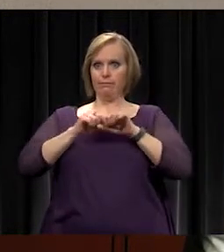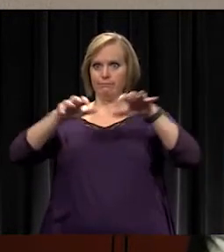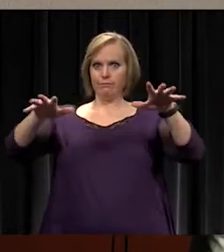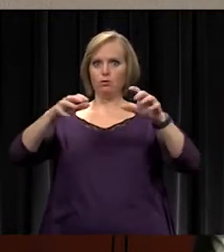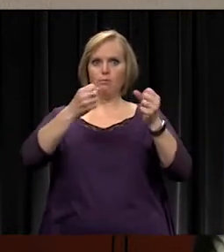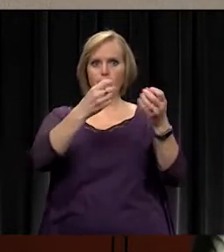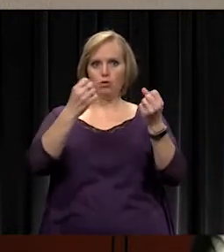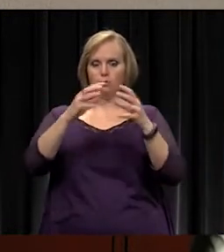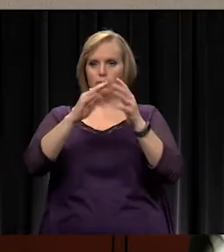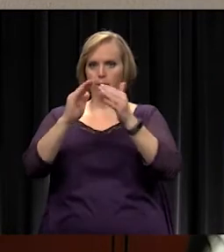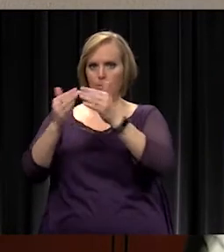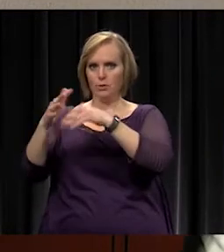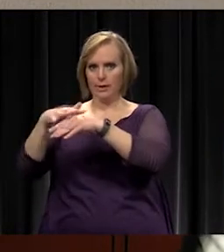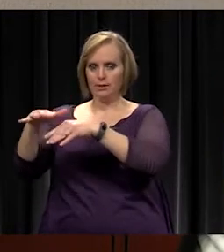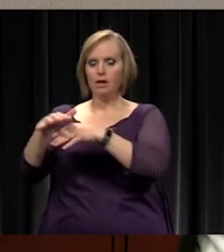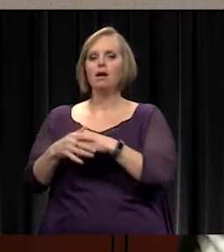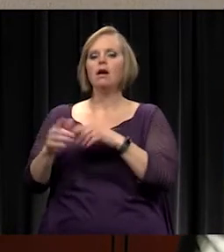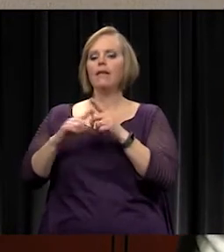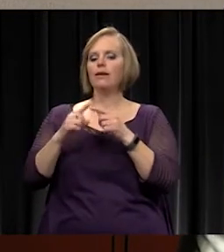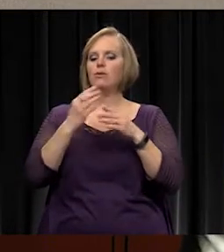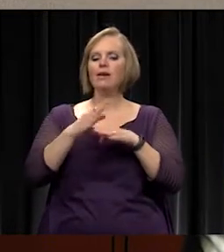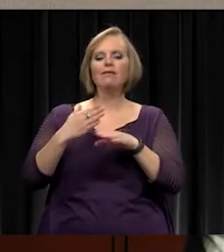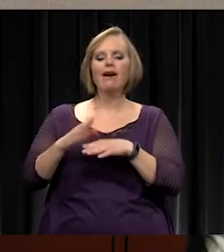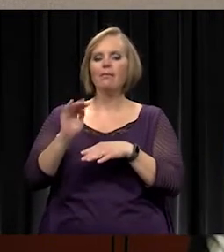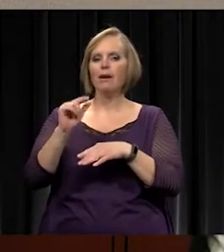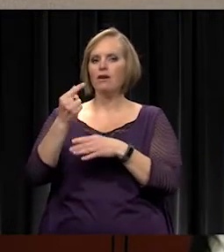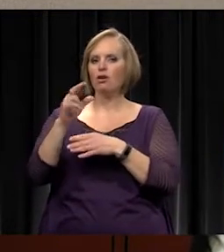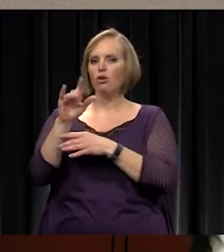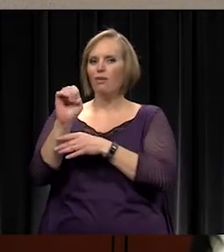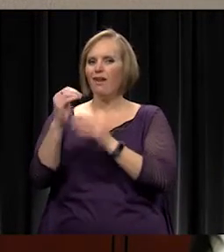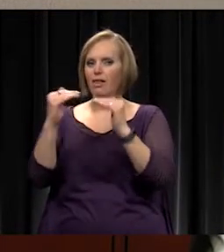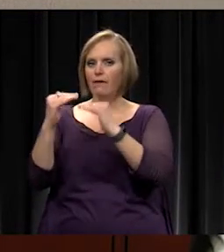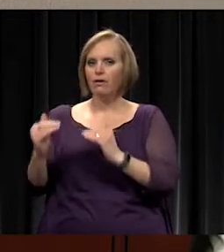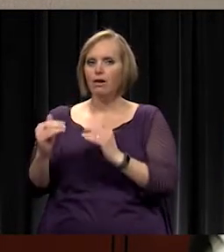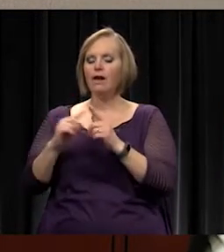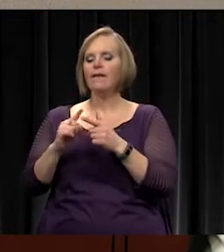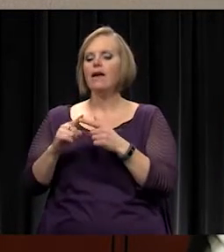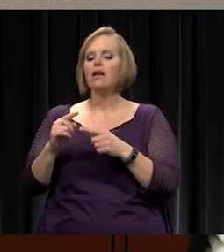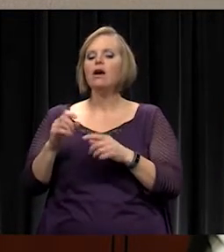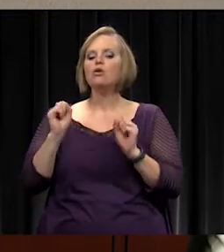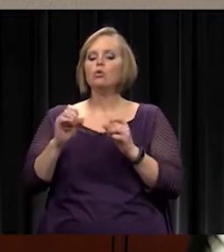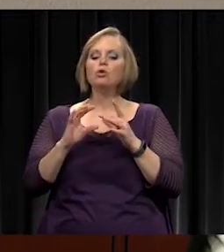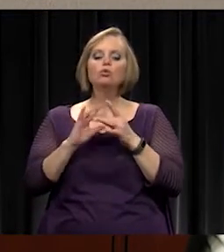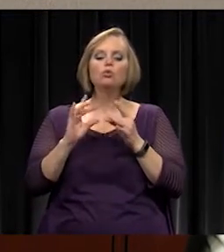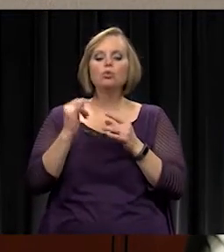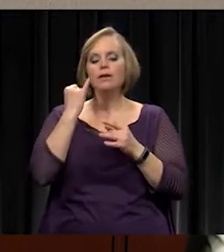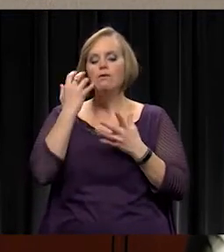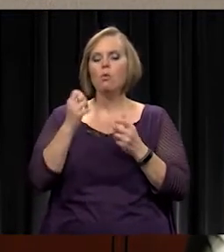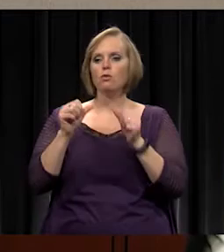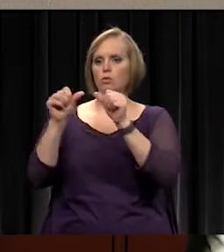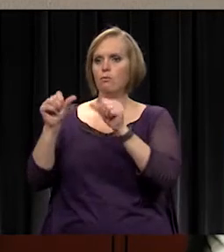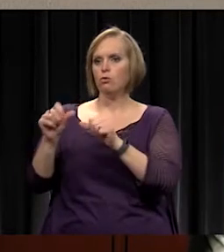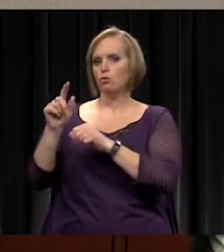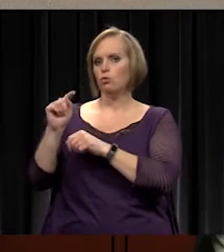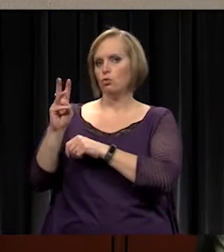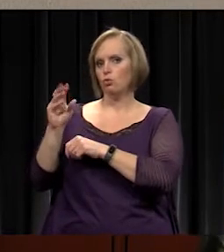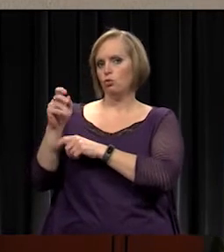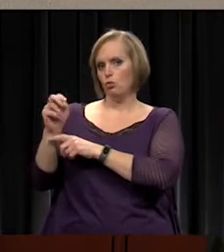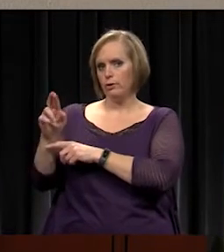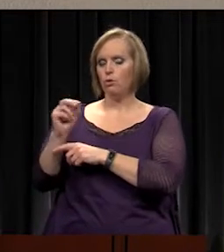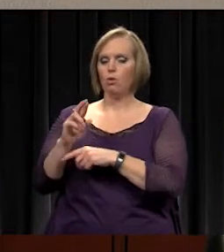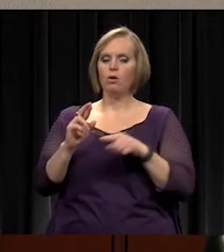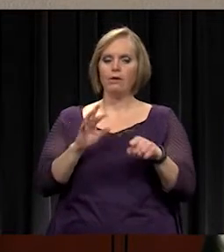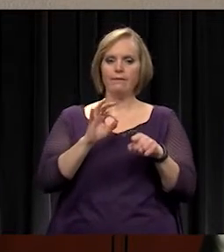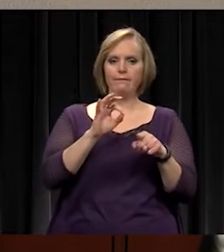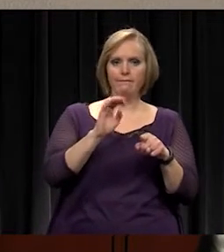grade level. And then what's great about it is just that same message. You can choose if you want it to go to Twitter, if you want it to go to Facebook, as well as the other